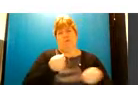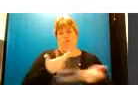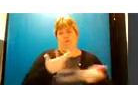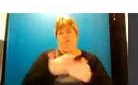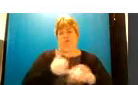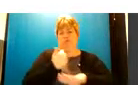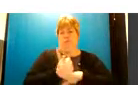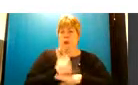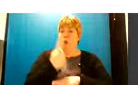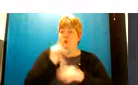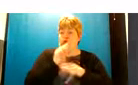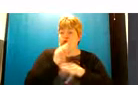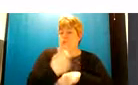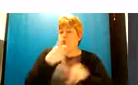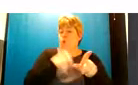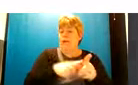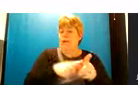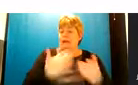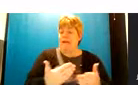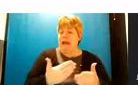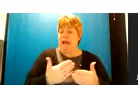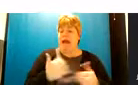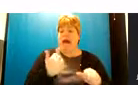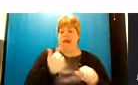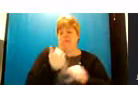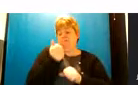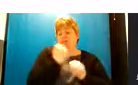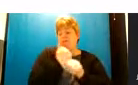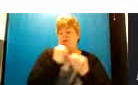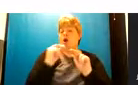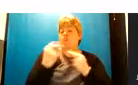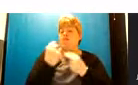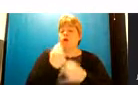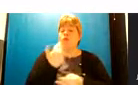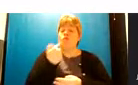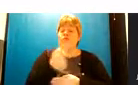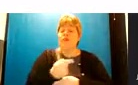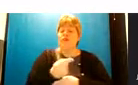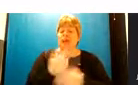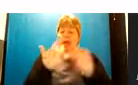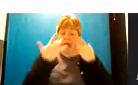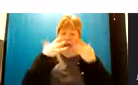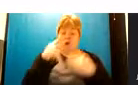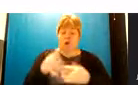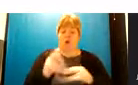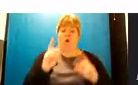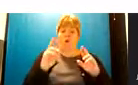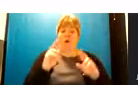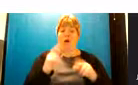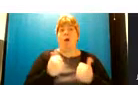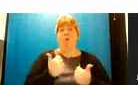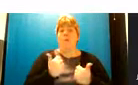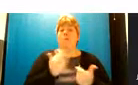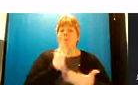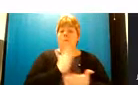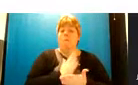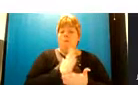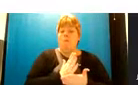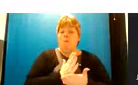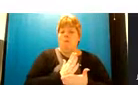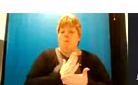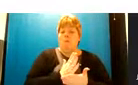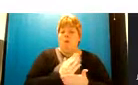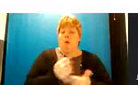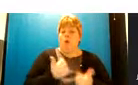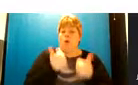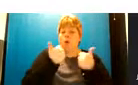now um and again we've done a service review uh recently which has showed what we hope to find really that it has um had